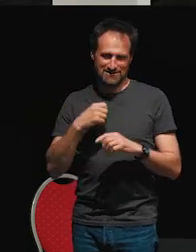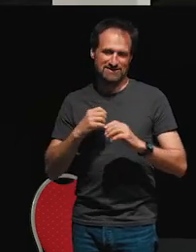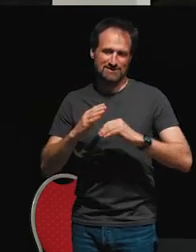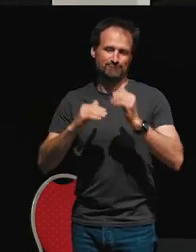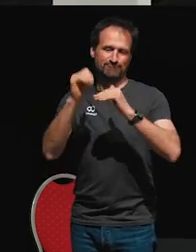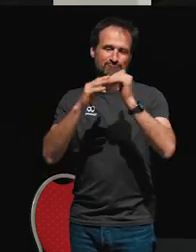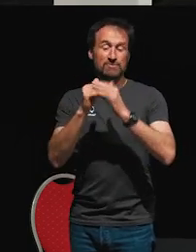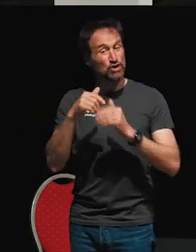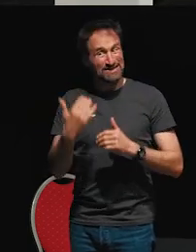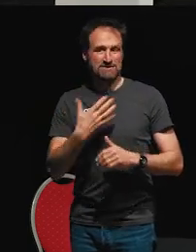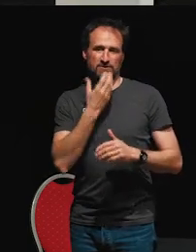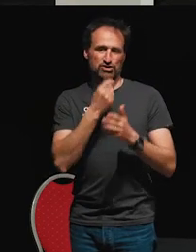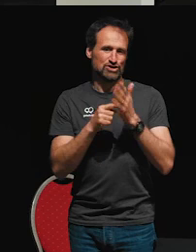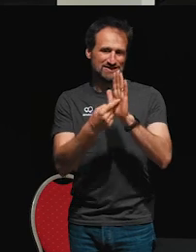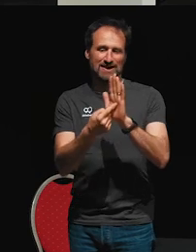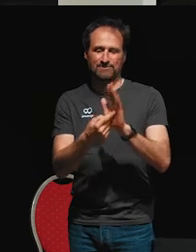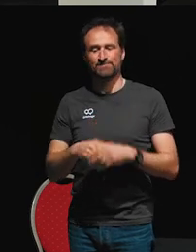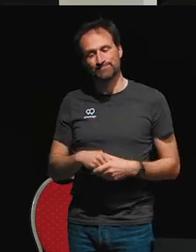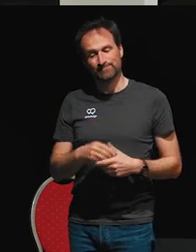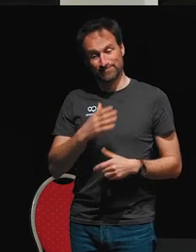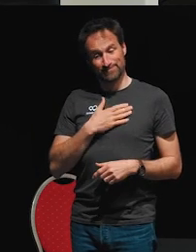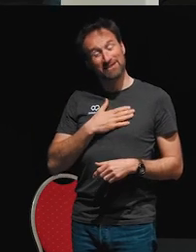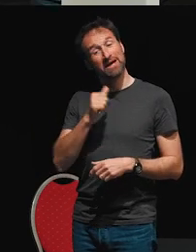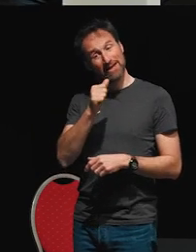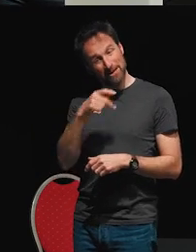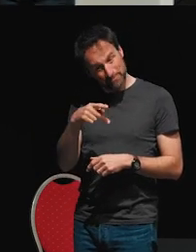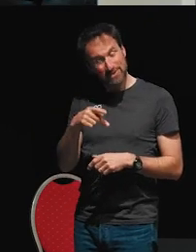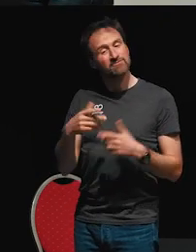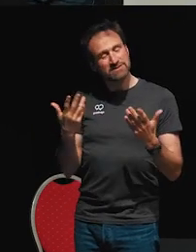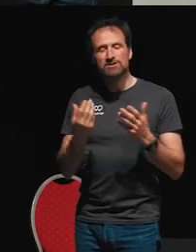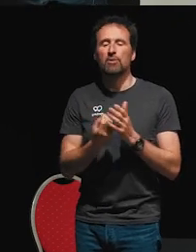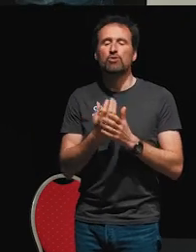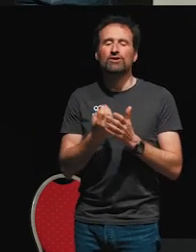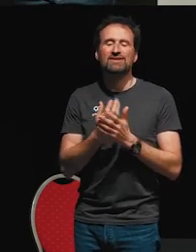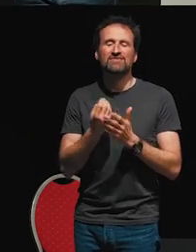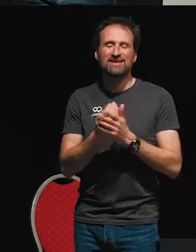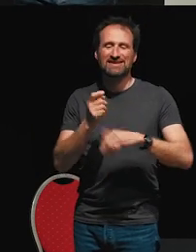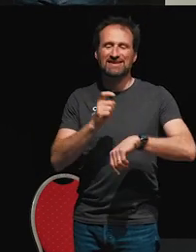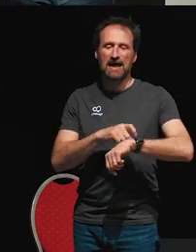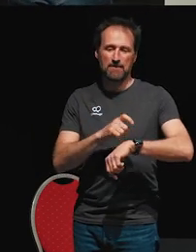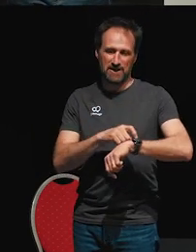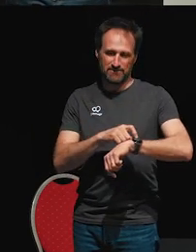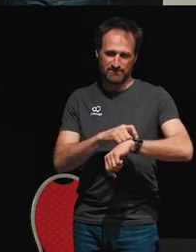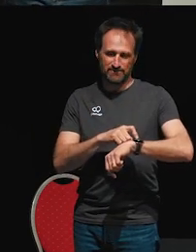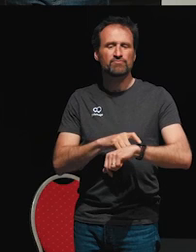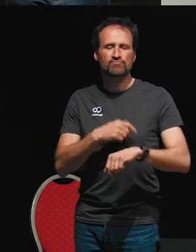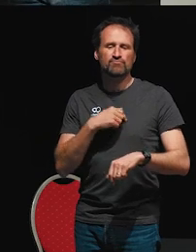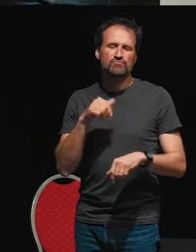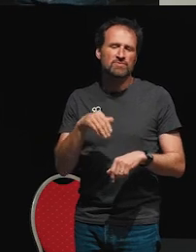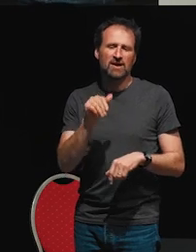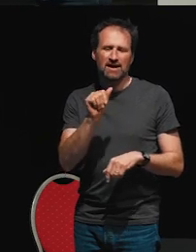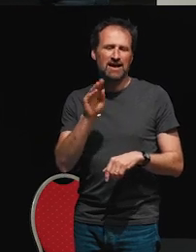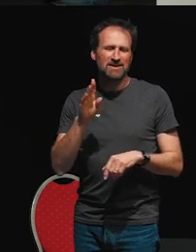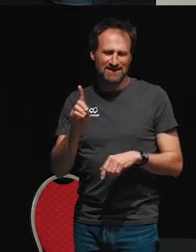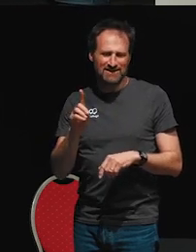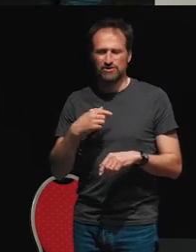So this app is a productivity timer. I have a bit of ADD, and this